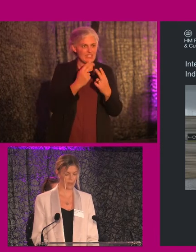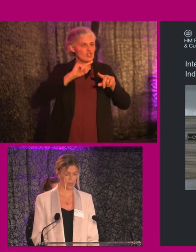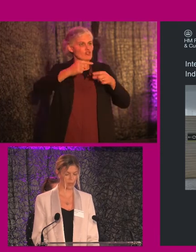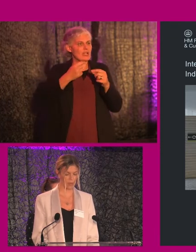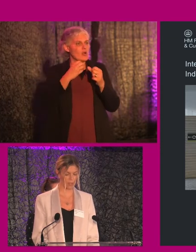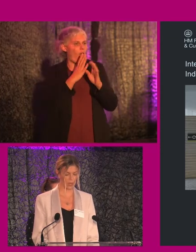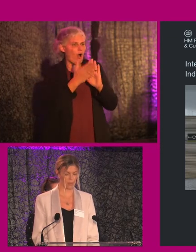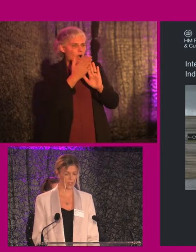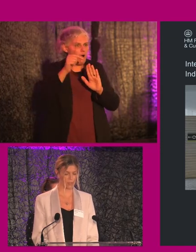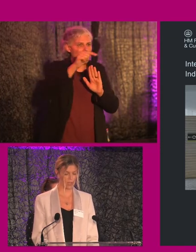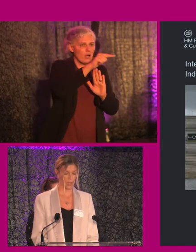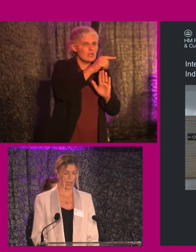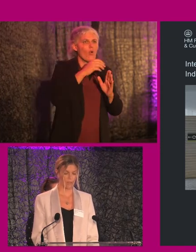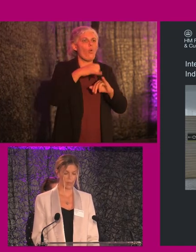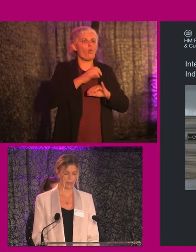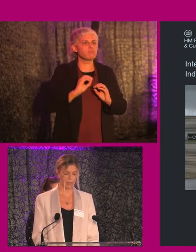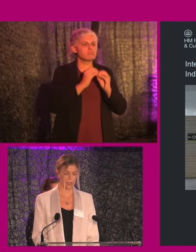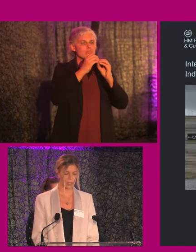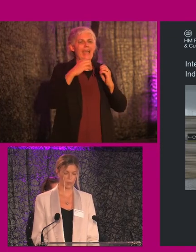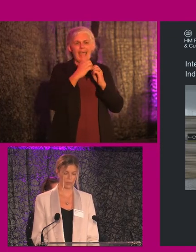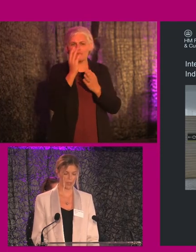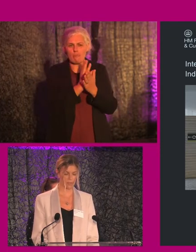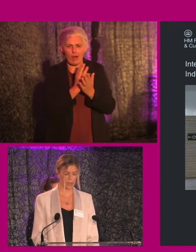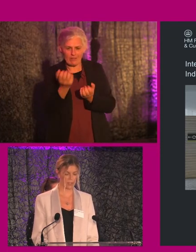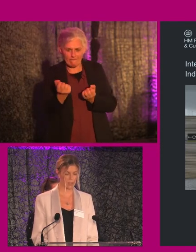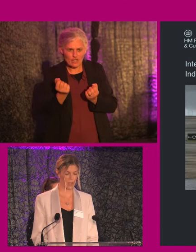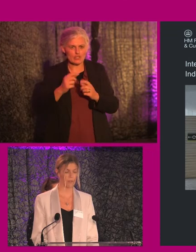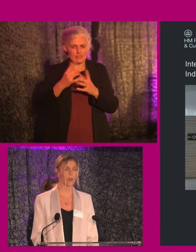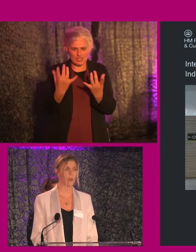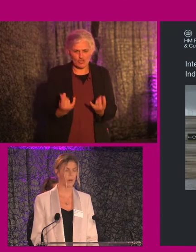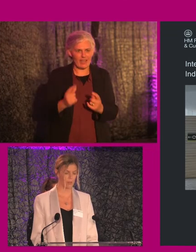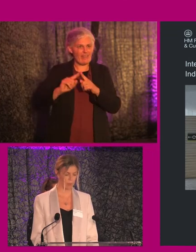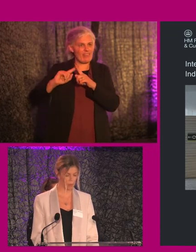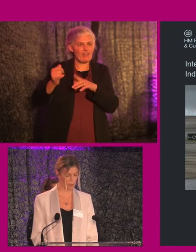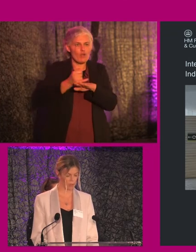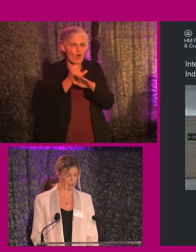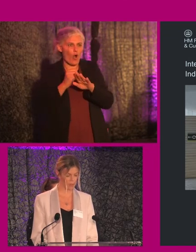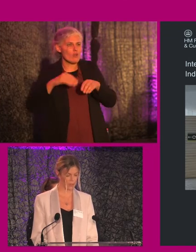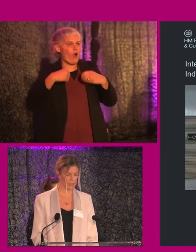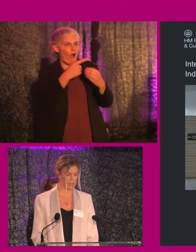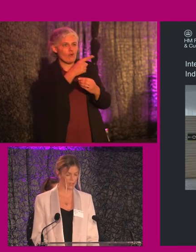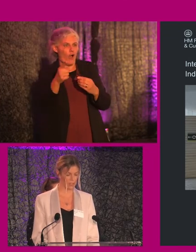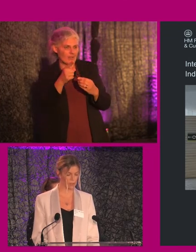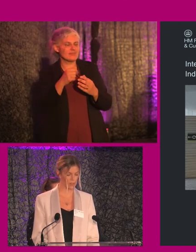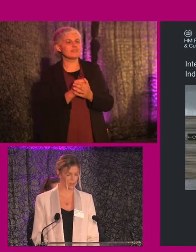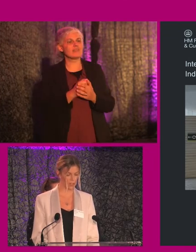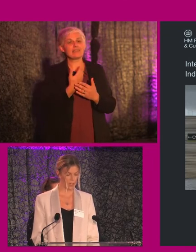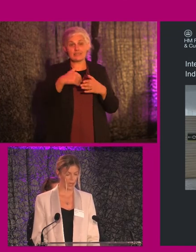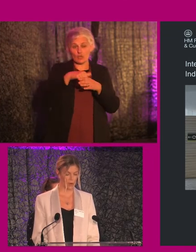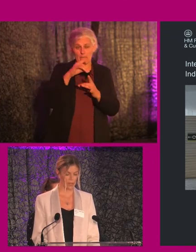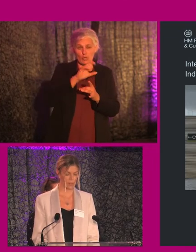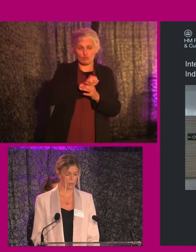of design we generated, every piece of furniture we specified, and every colour palette proposed. Is it inclusive?